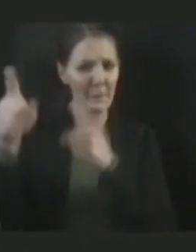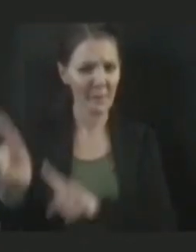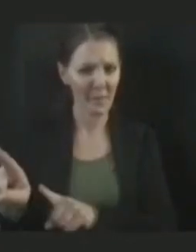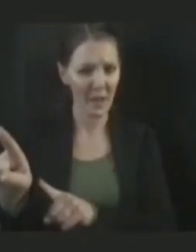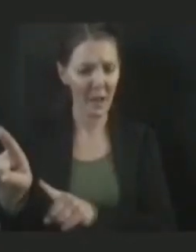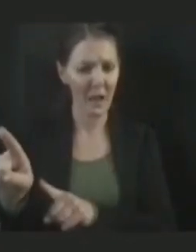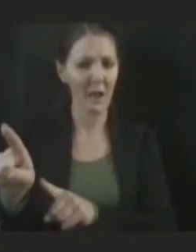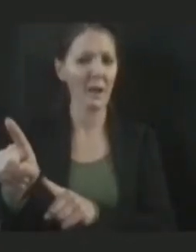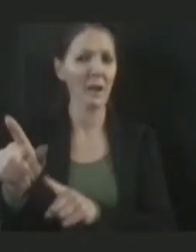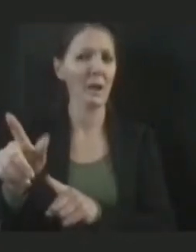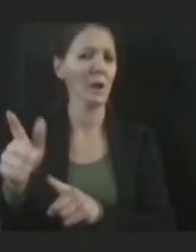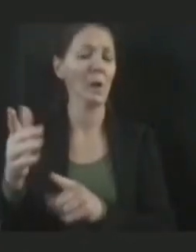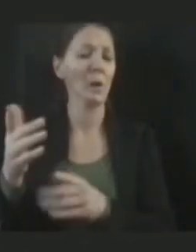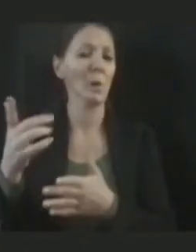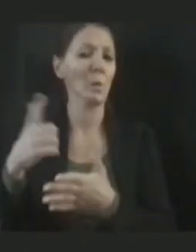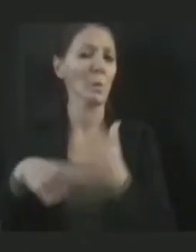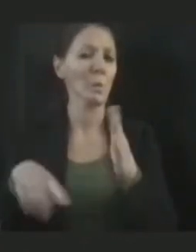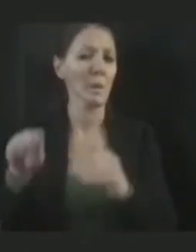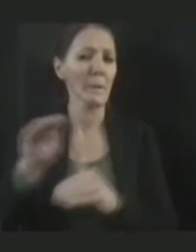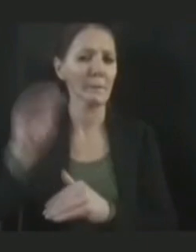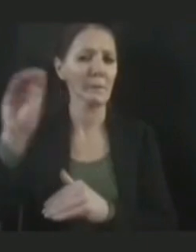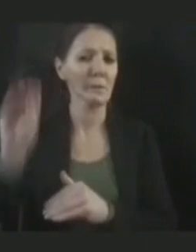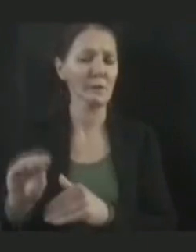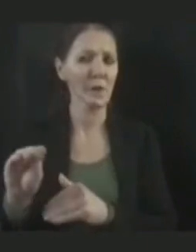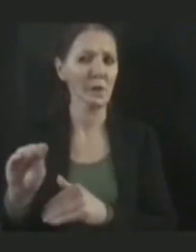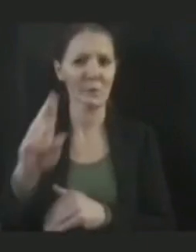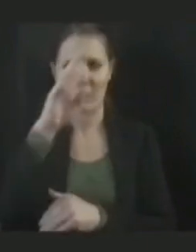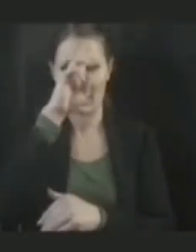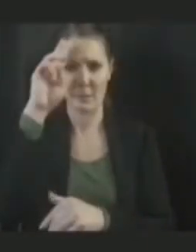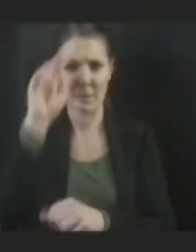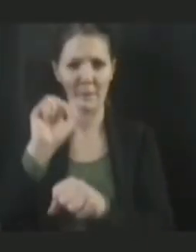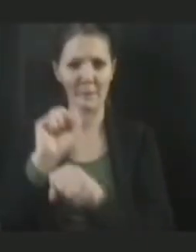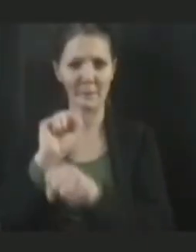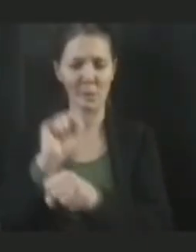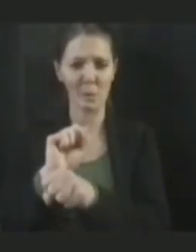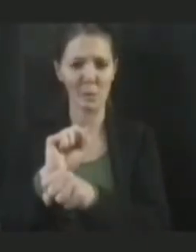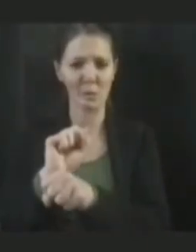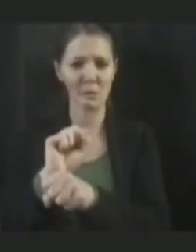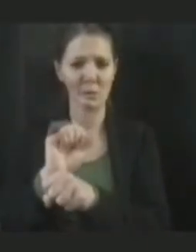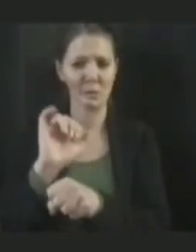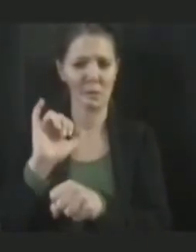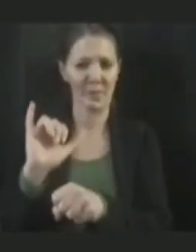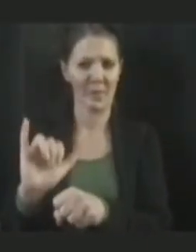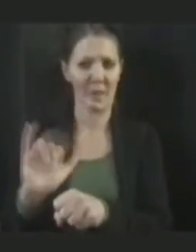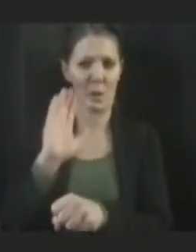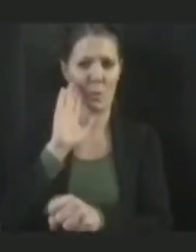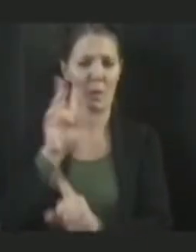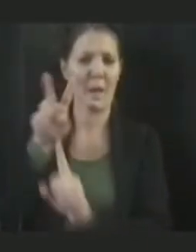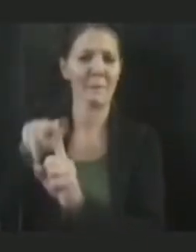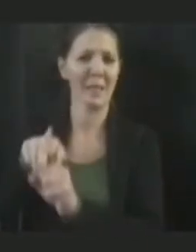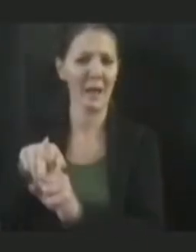basically, what's the percentage of hospital employees that this will apply to?